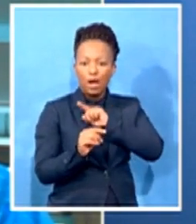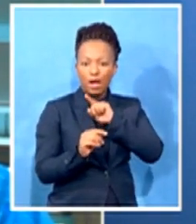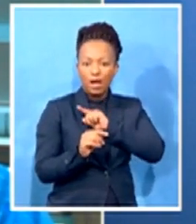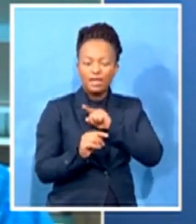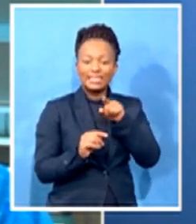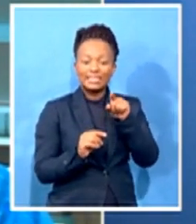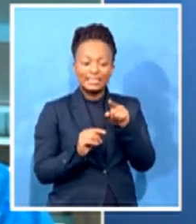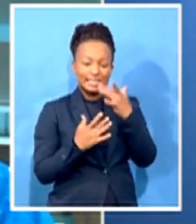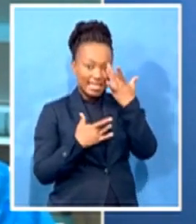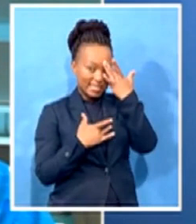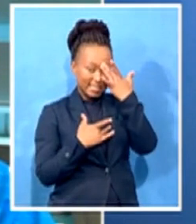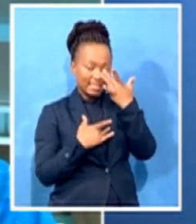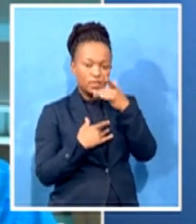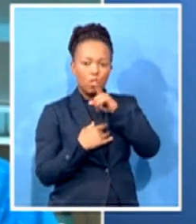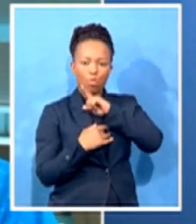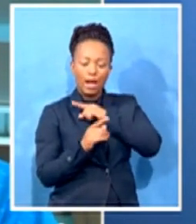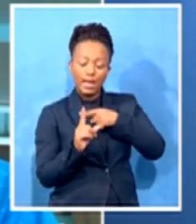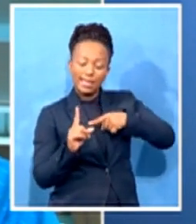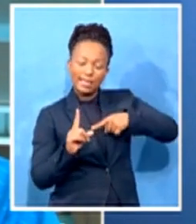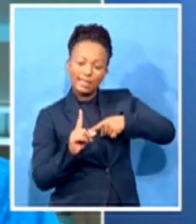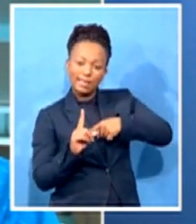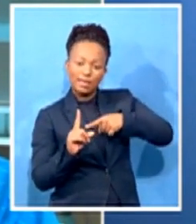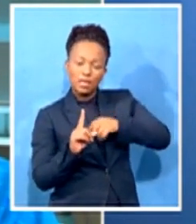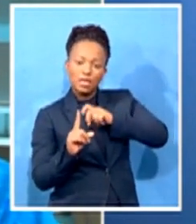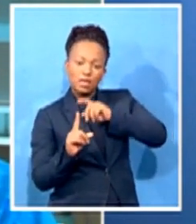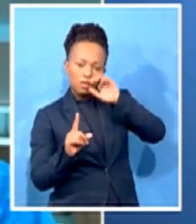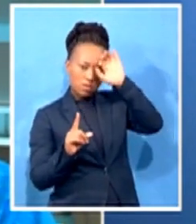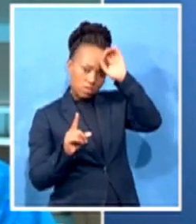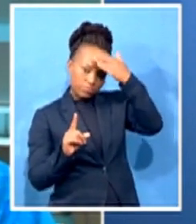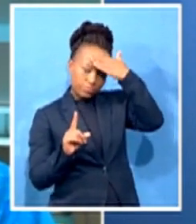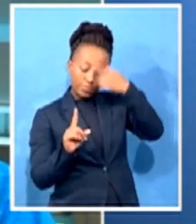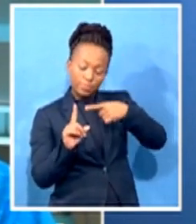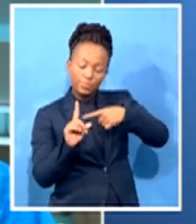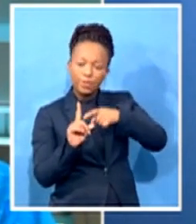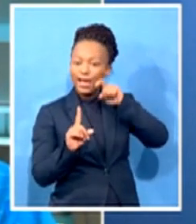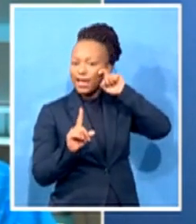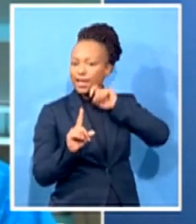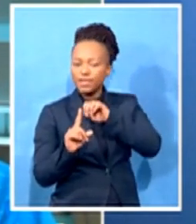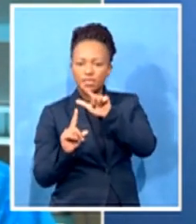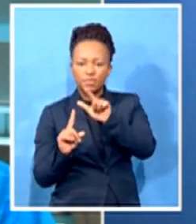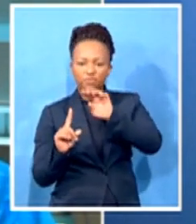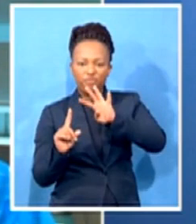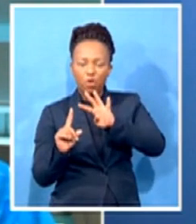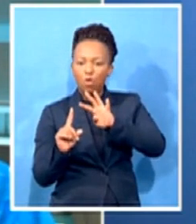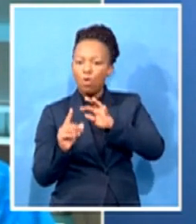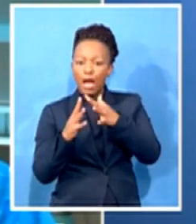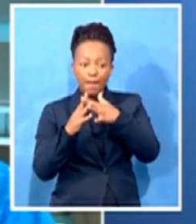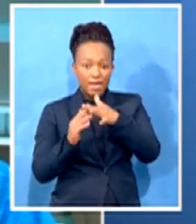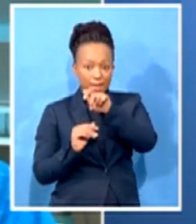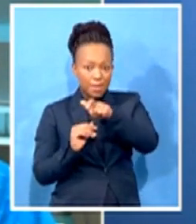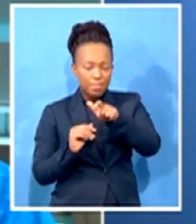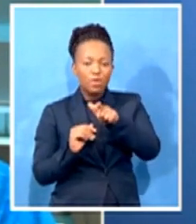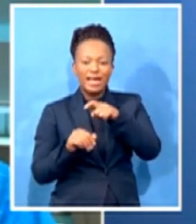Eight out of every ten Americans who die of this disease are in that cohort of over 65.